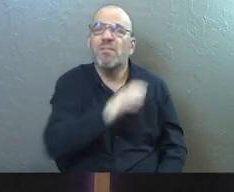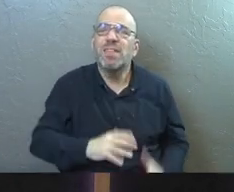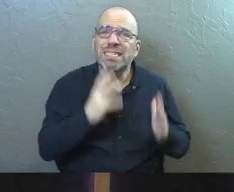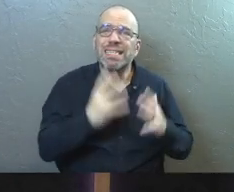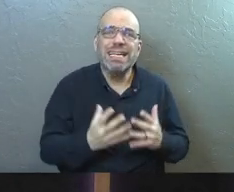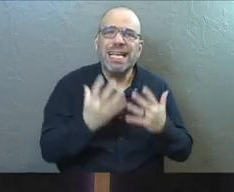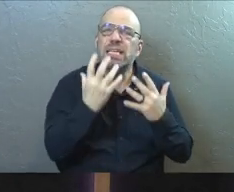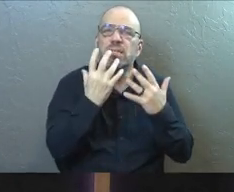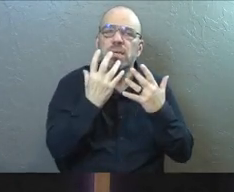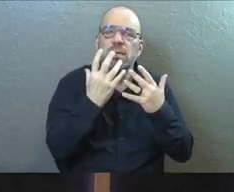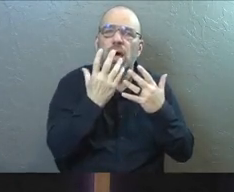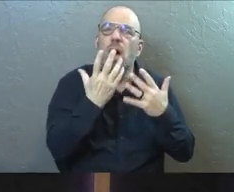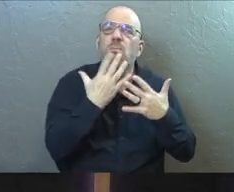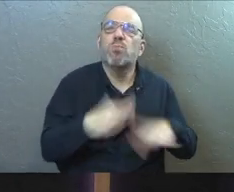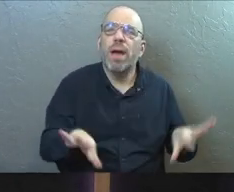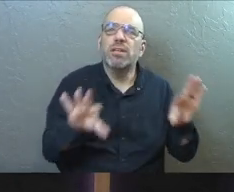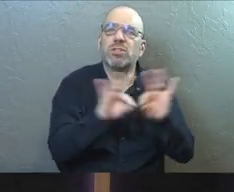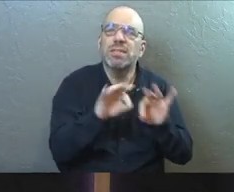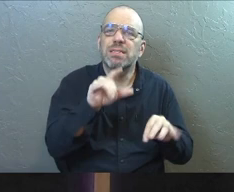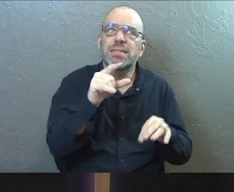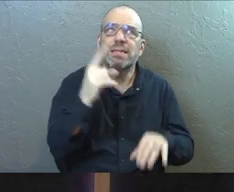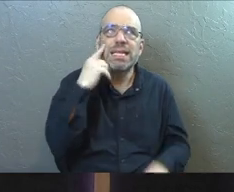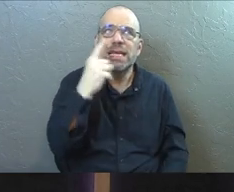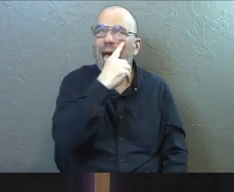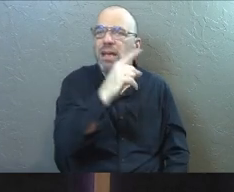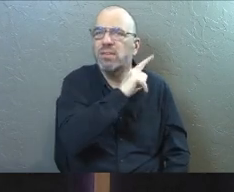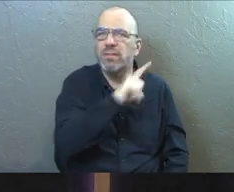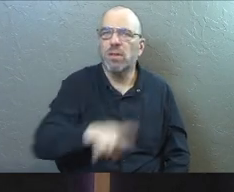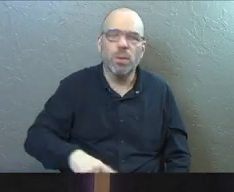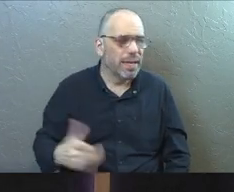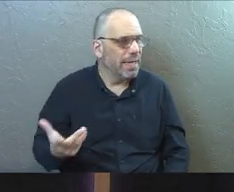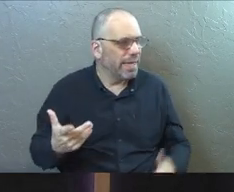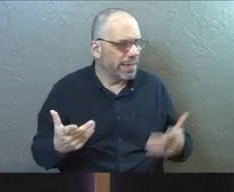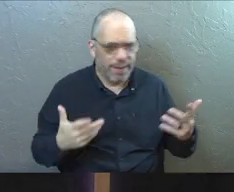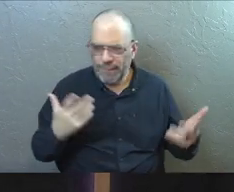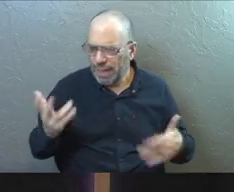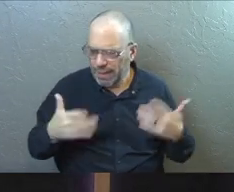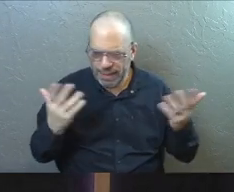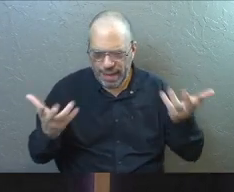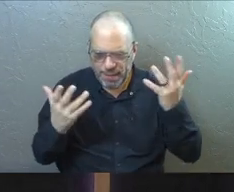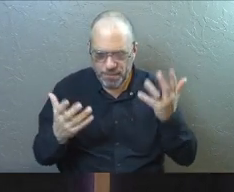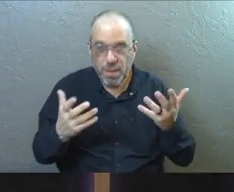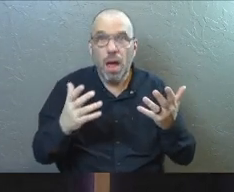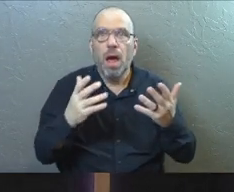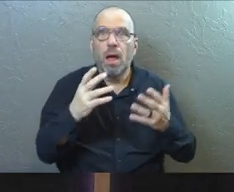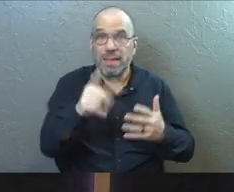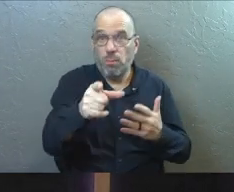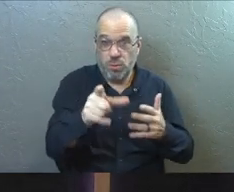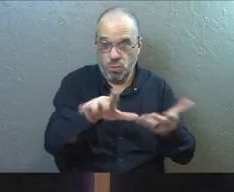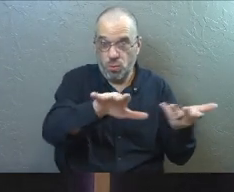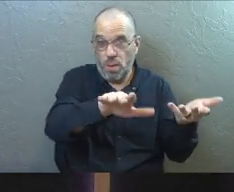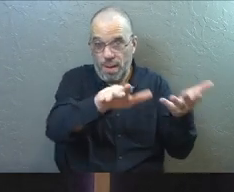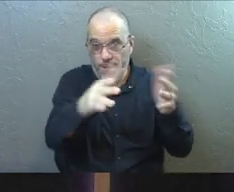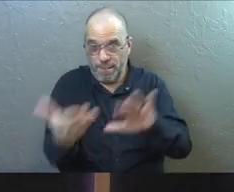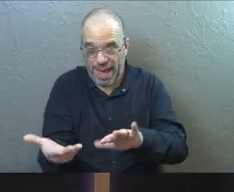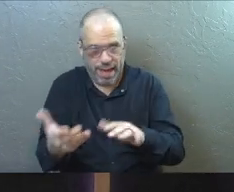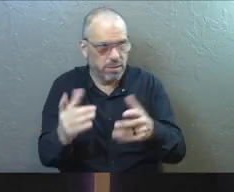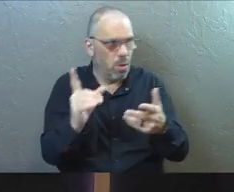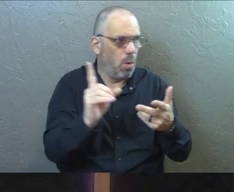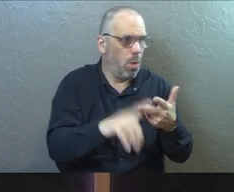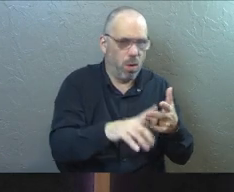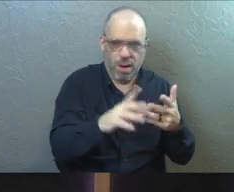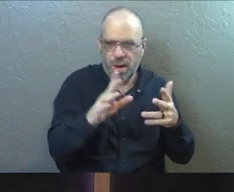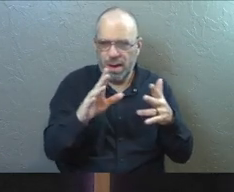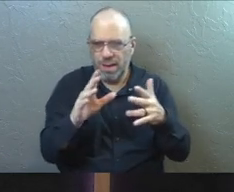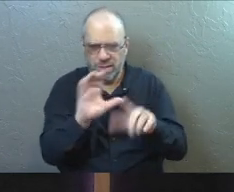is precious in the eyes of the Lord. Right? Like the day we pass, the way,